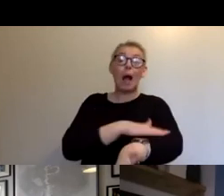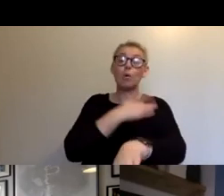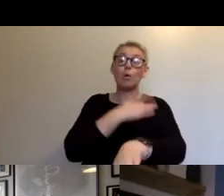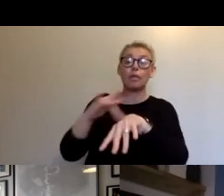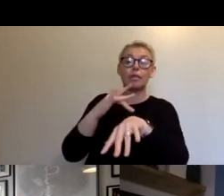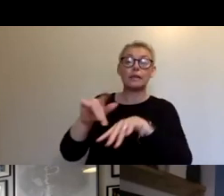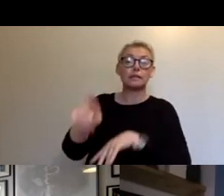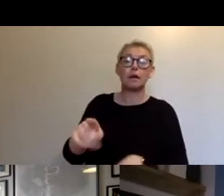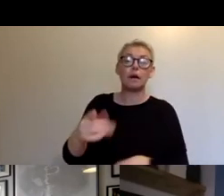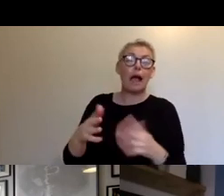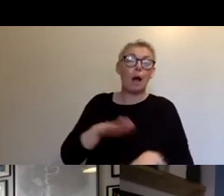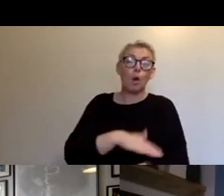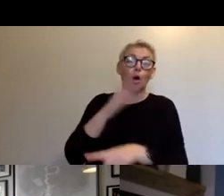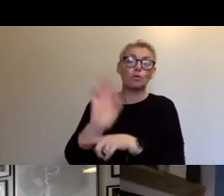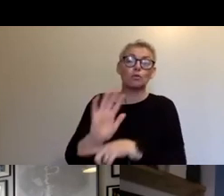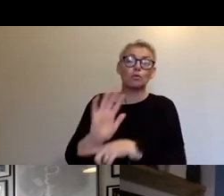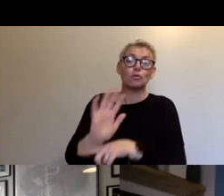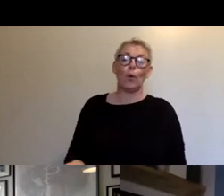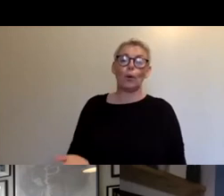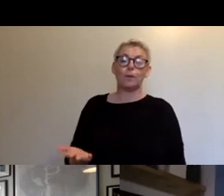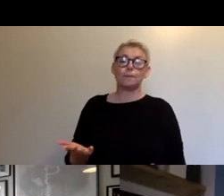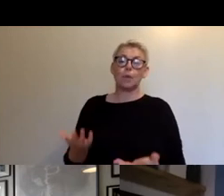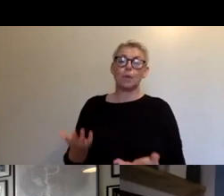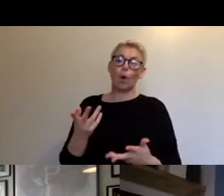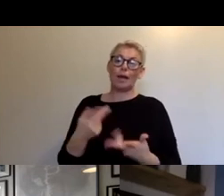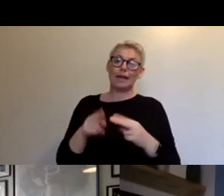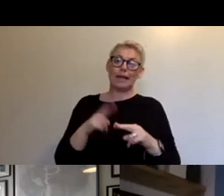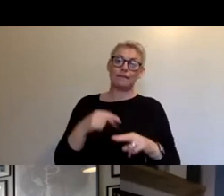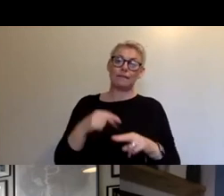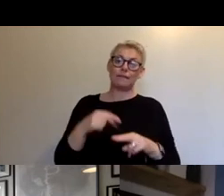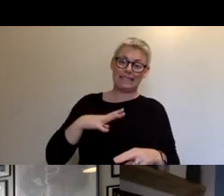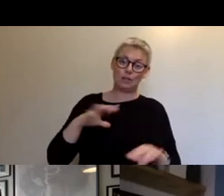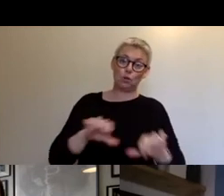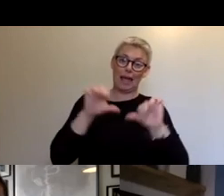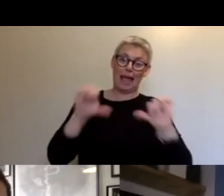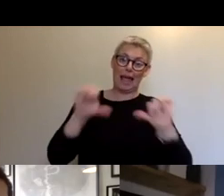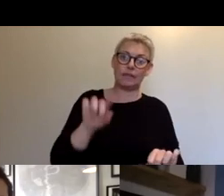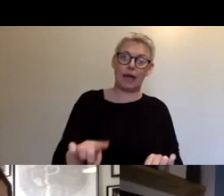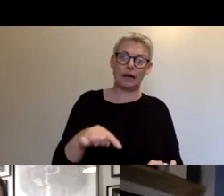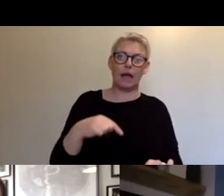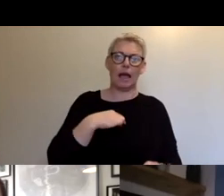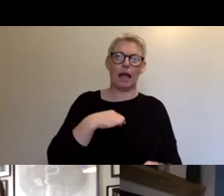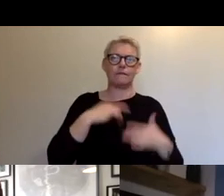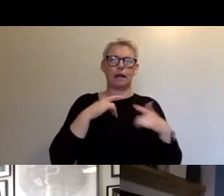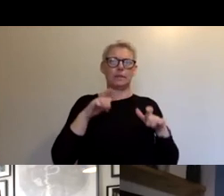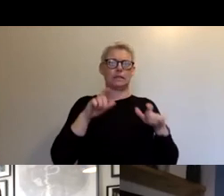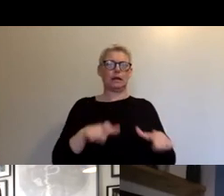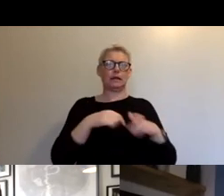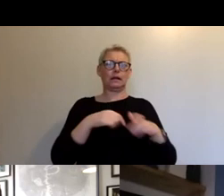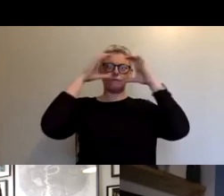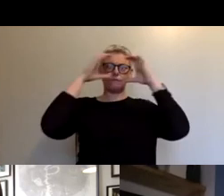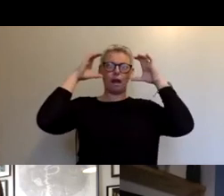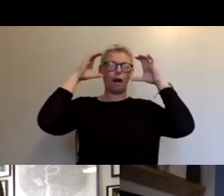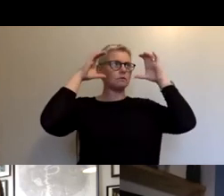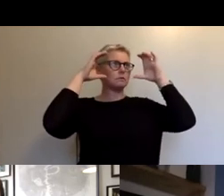whether they'll, whether I have to do something to end it. I've sort of got this fear of being stuck forever in a VR experience,